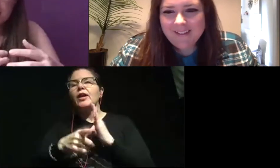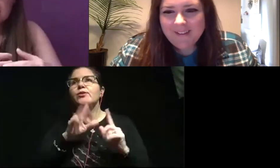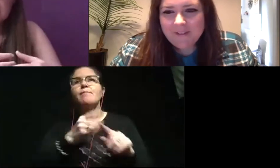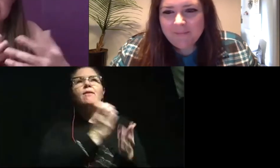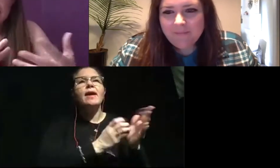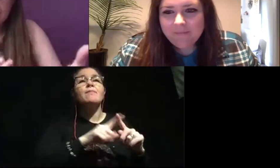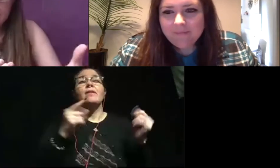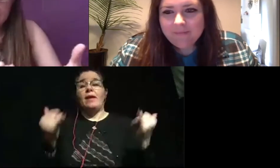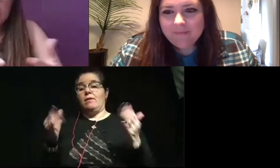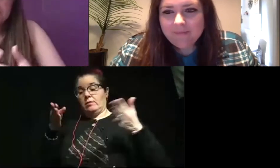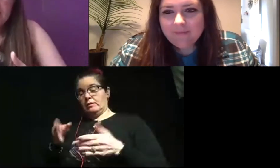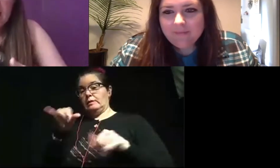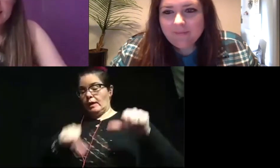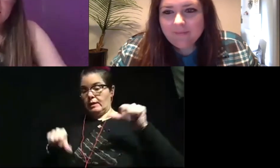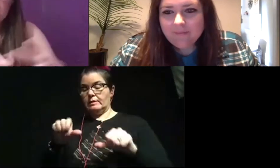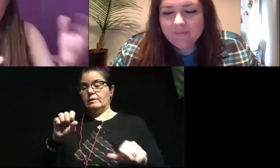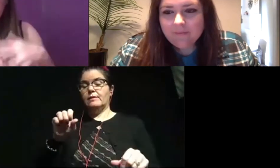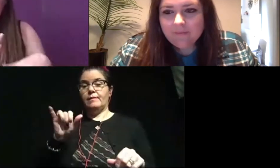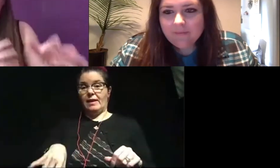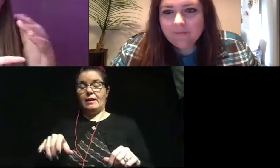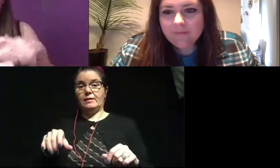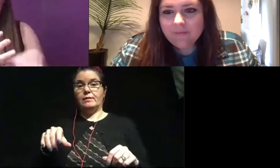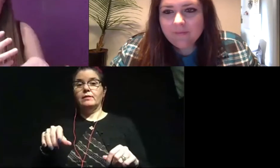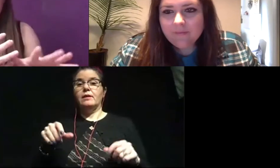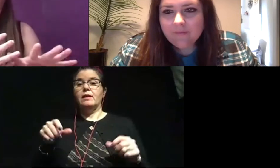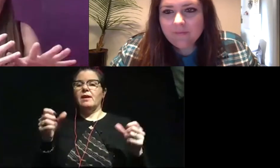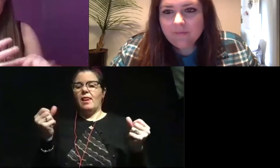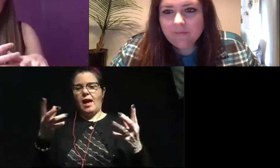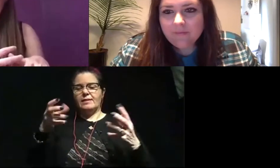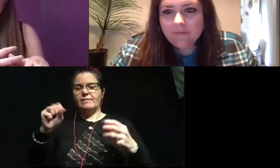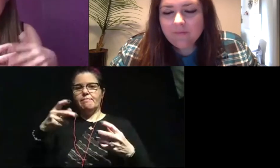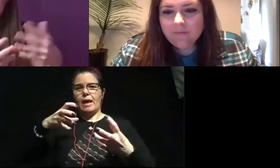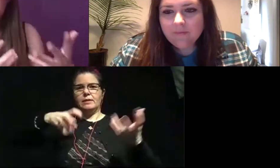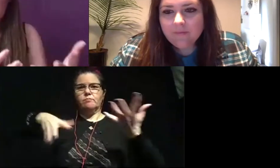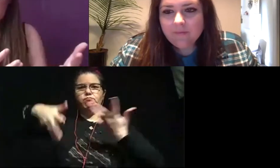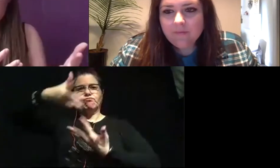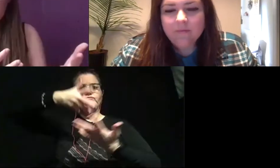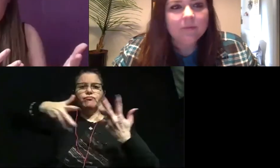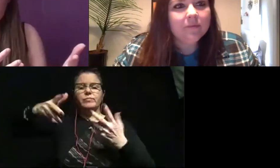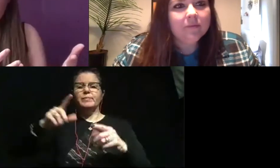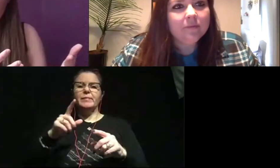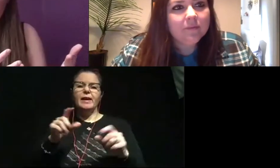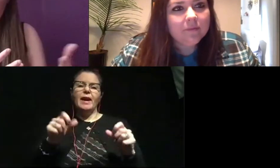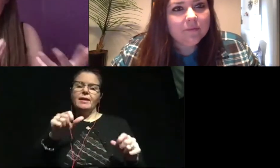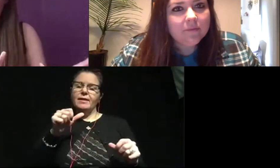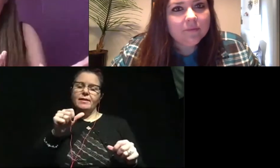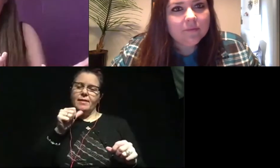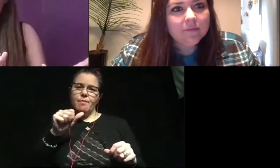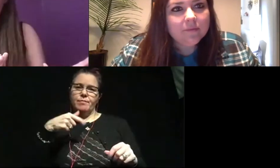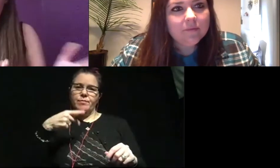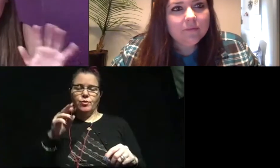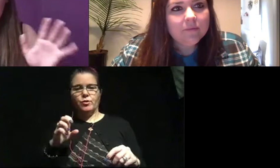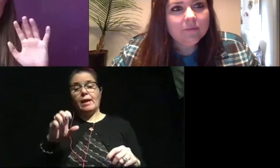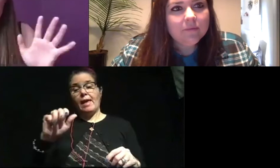silicon dioxide has a lot of room in it for chemical impurities. So amethyst,